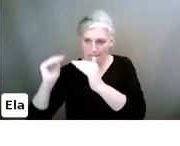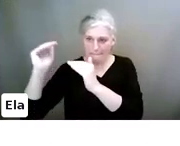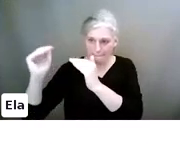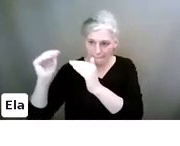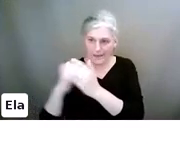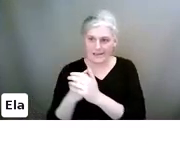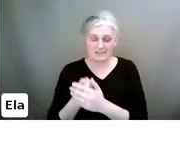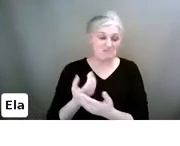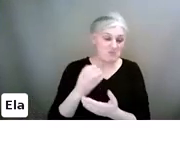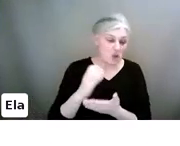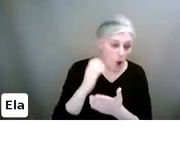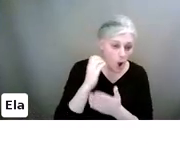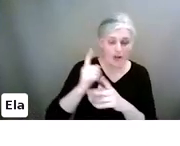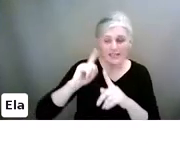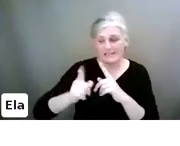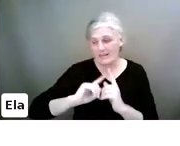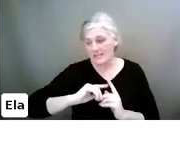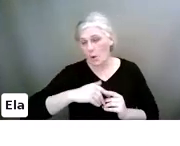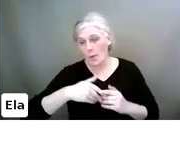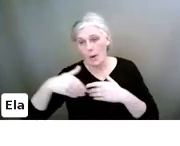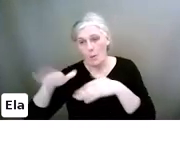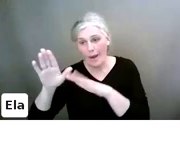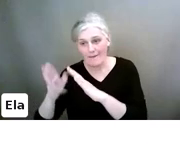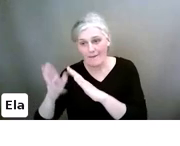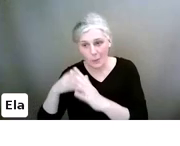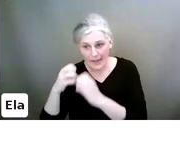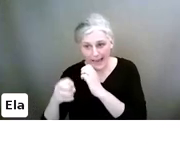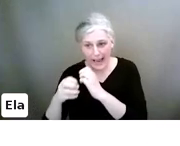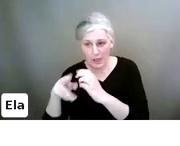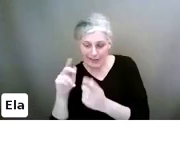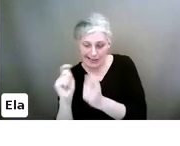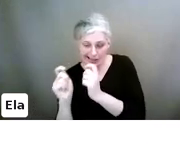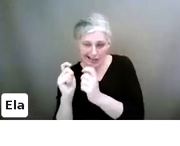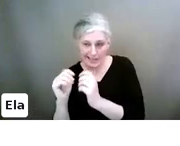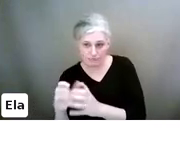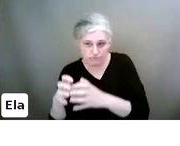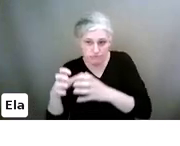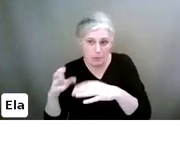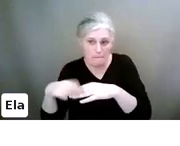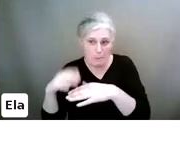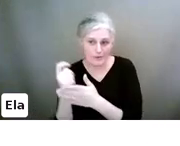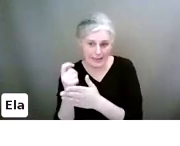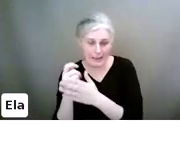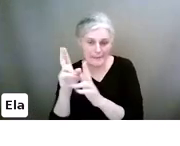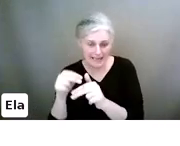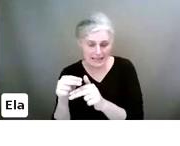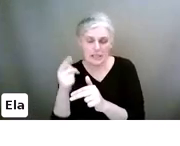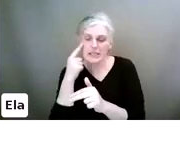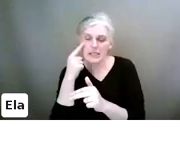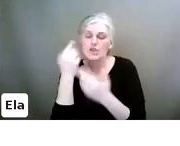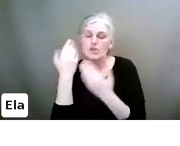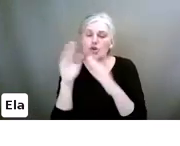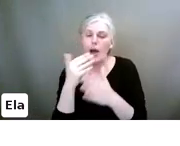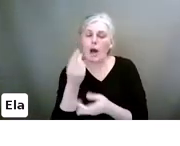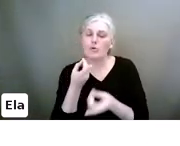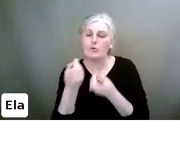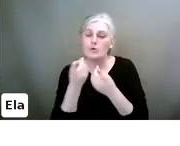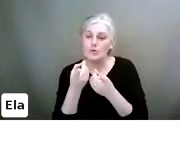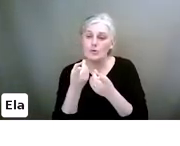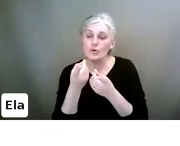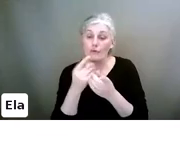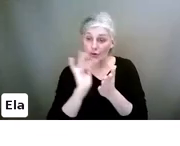Or if they're going away for a weekend, you can slightly increase them. And I will show you those screen times on how you can do it. It's worked really well for me.